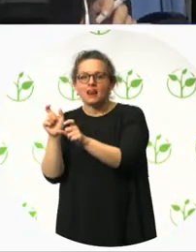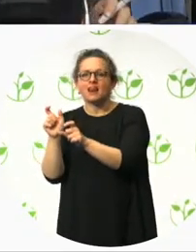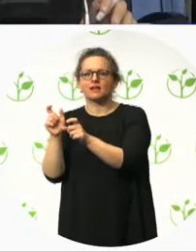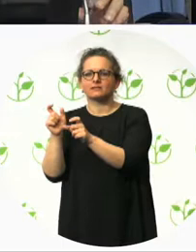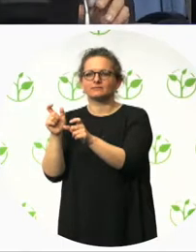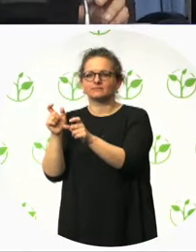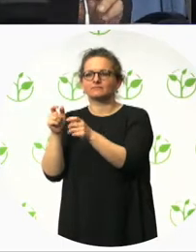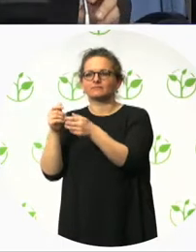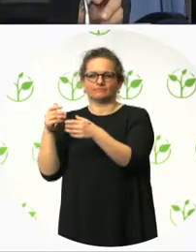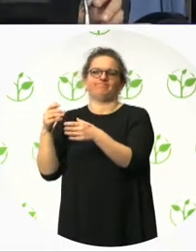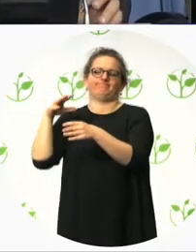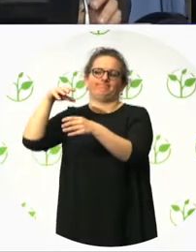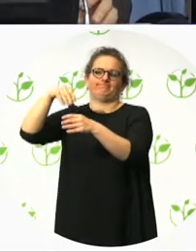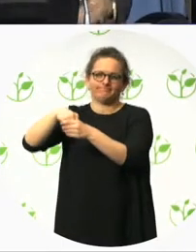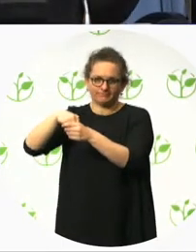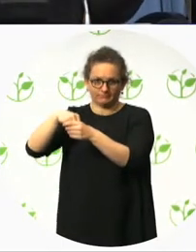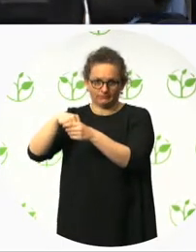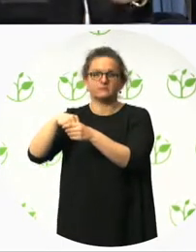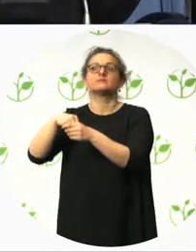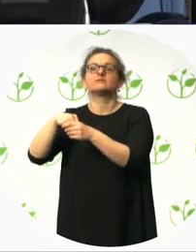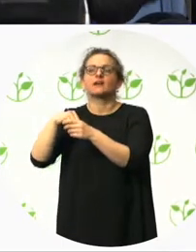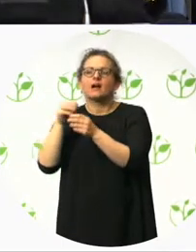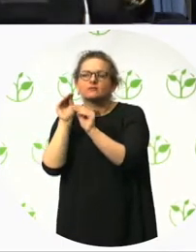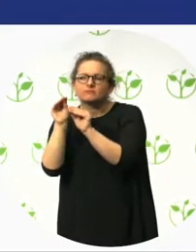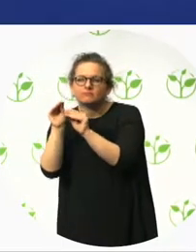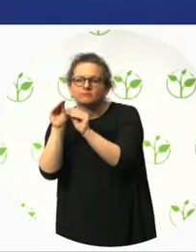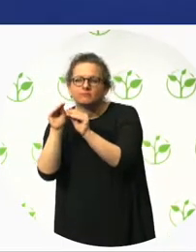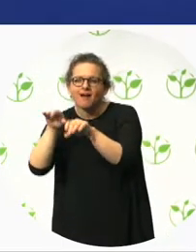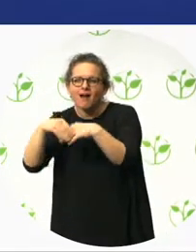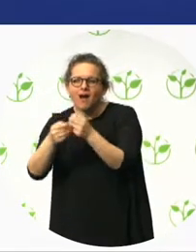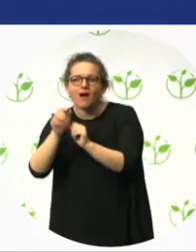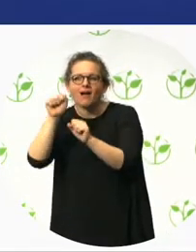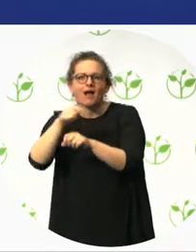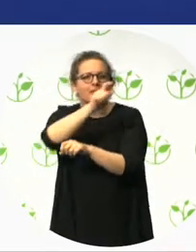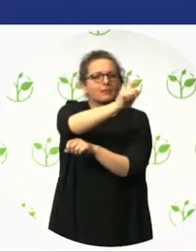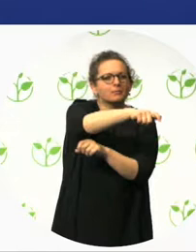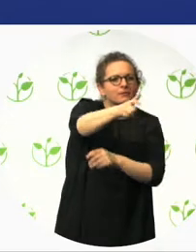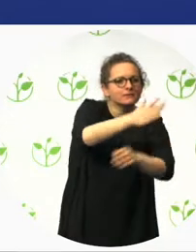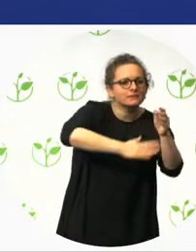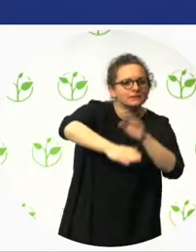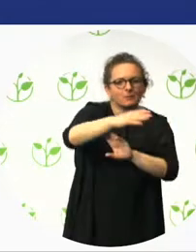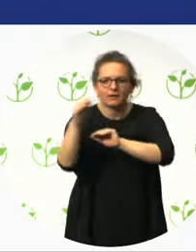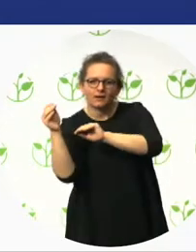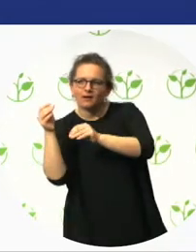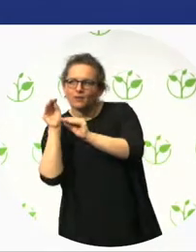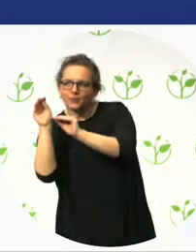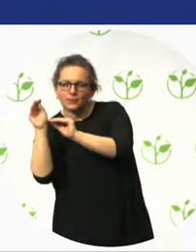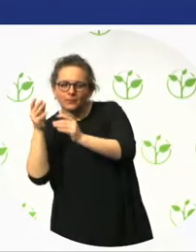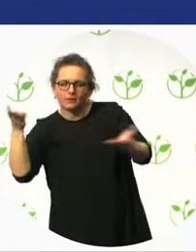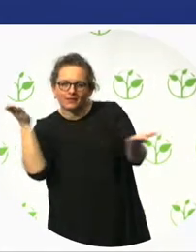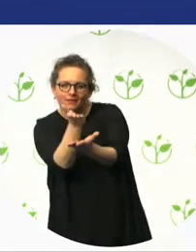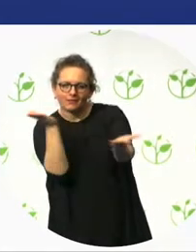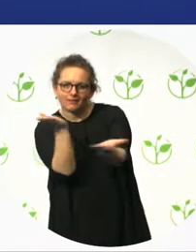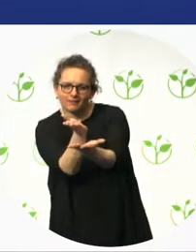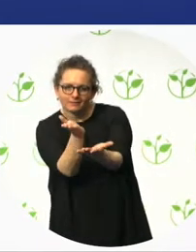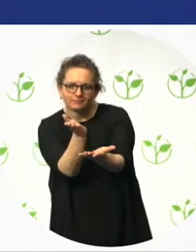Tempe is the Inditex Group company which designs, markets and distributes the foodware and accessories of its retail